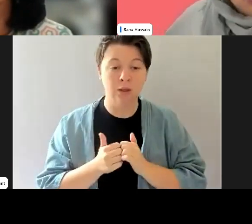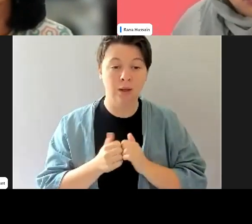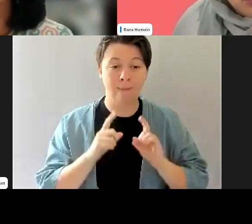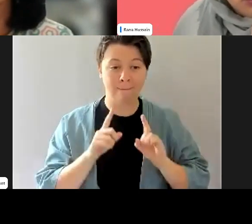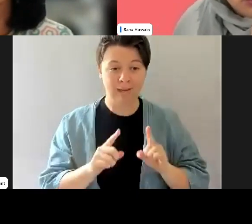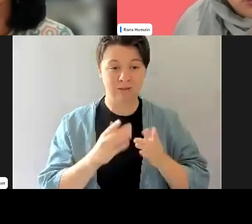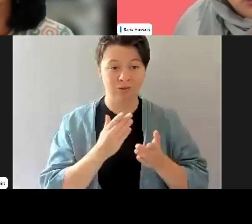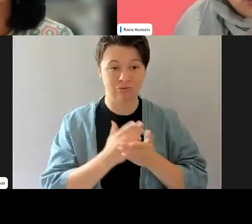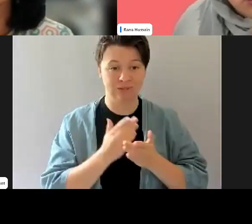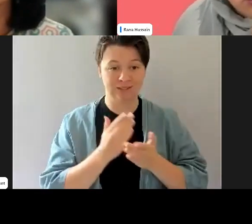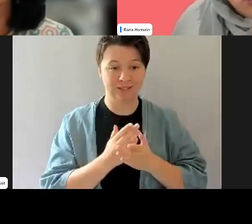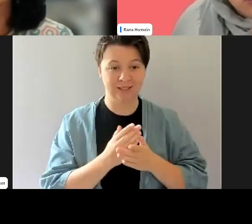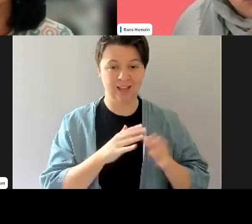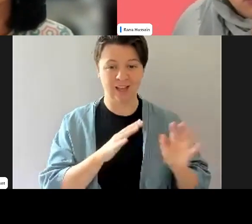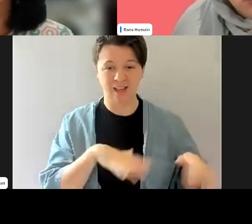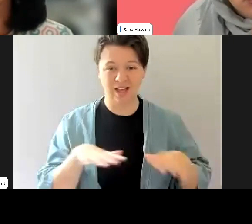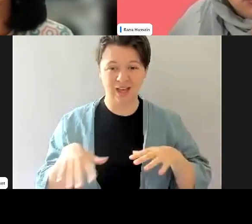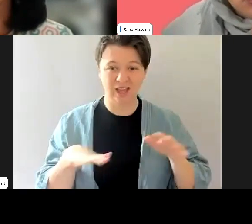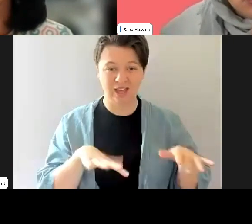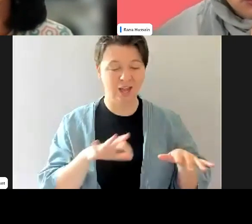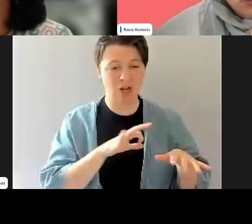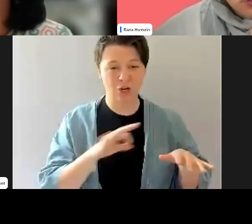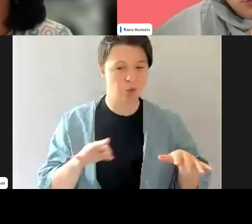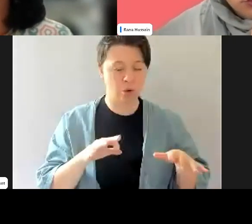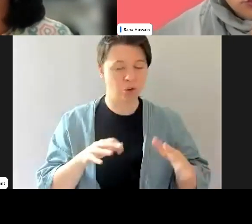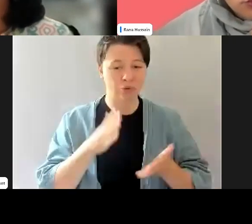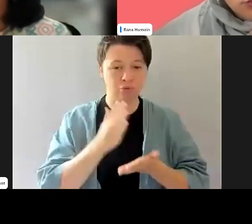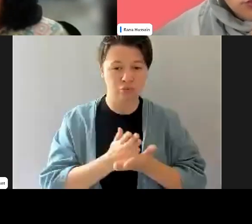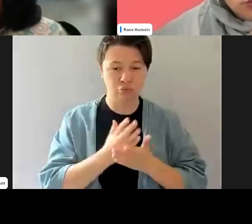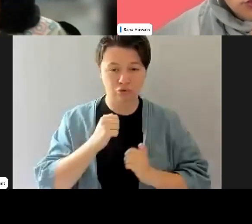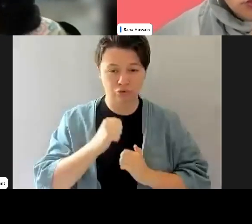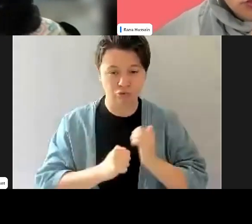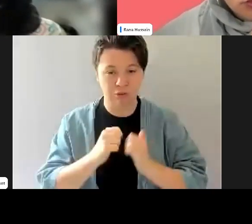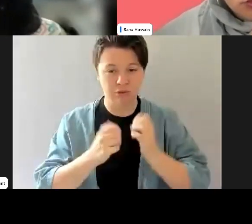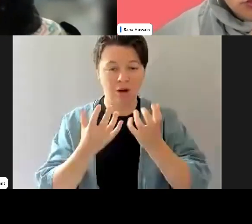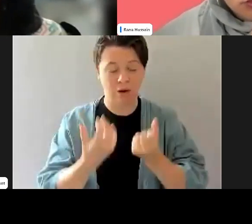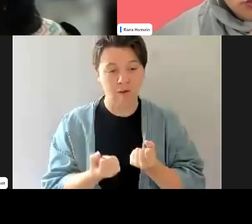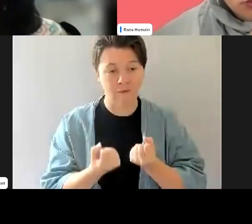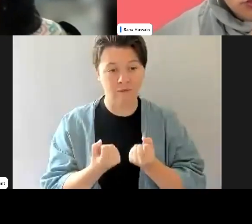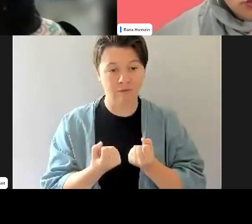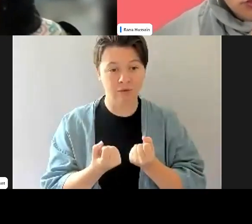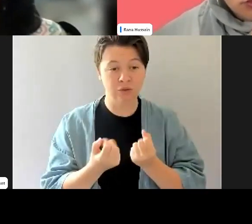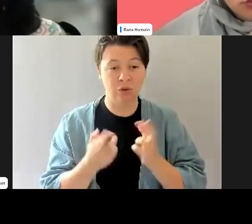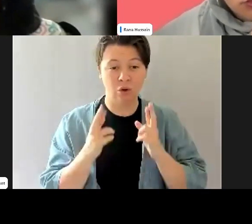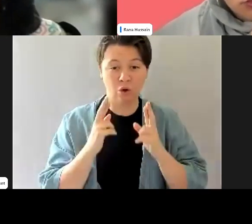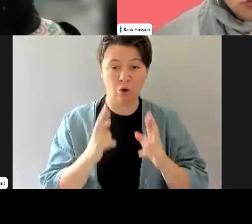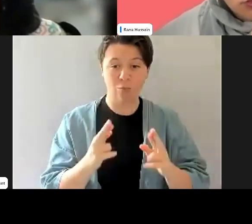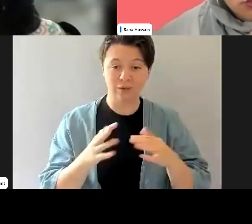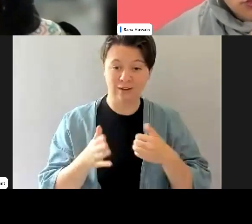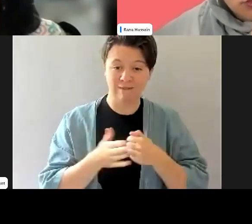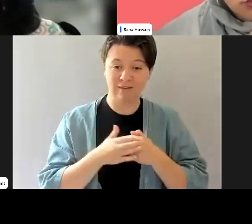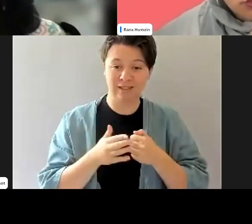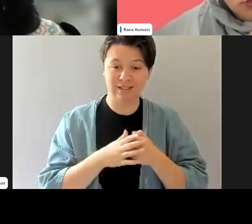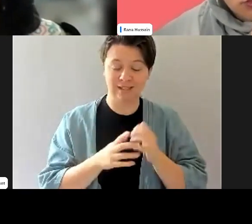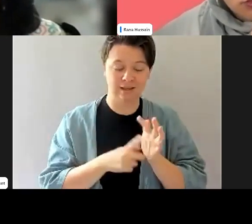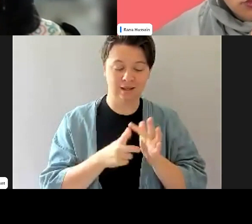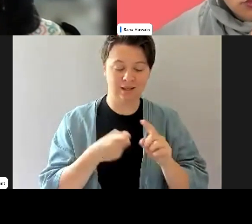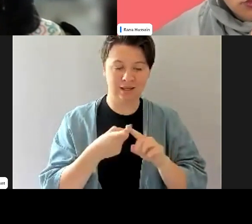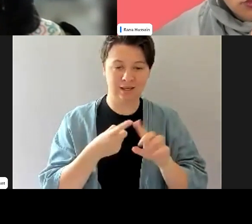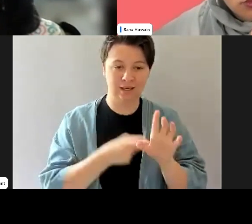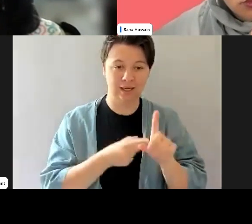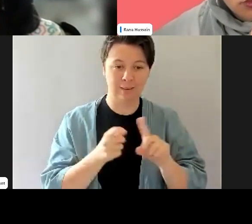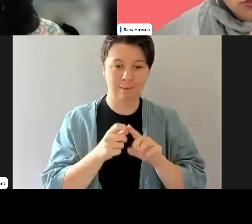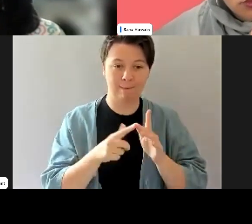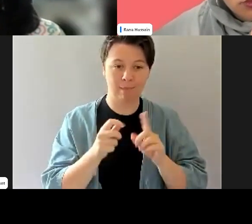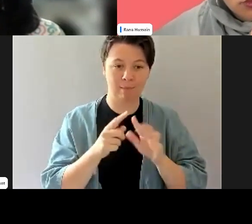it's really kind of ad hoc at the moment. So hopefully, um, projects like the, the fixing the leaky pipeline, um, looking